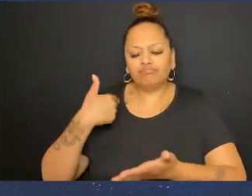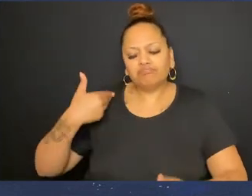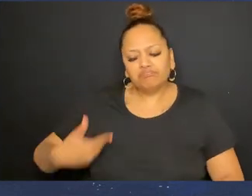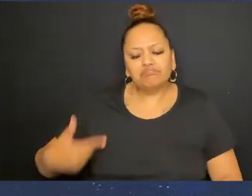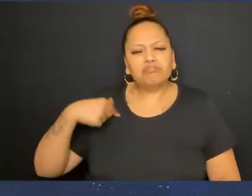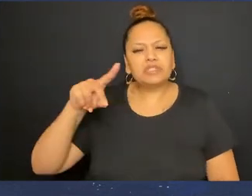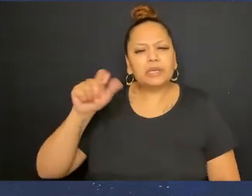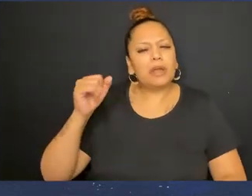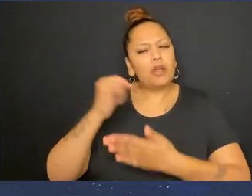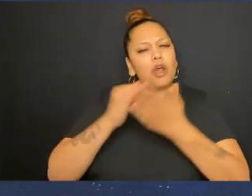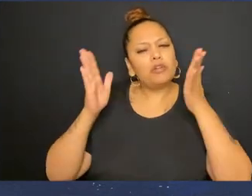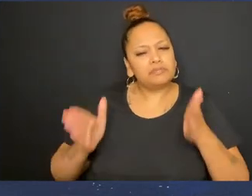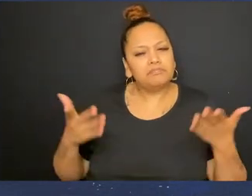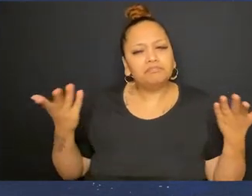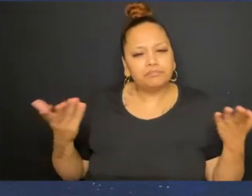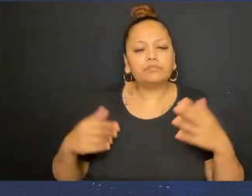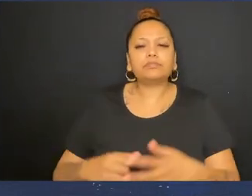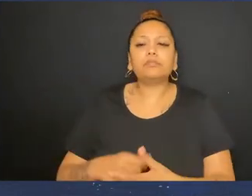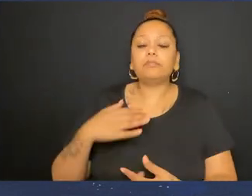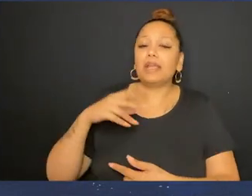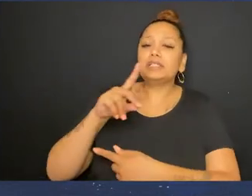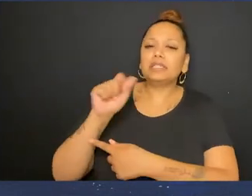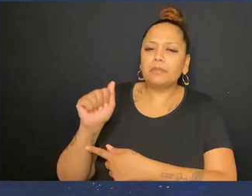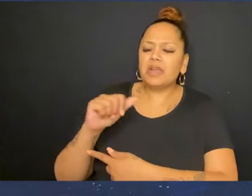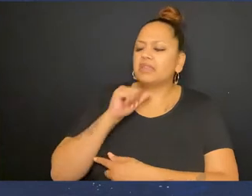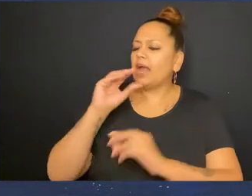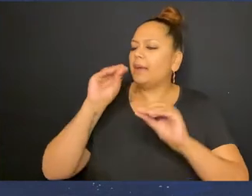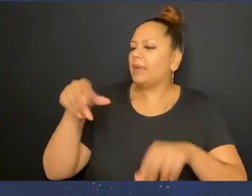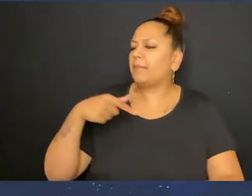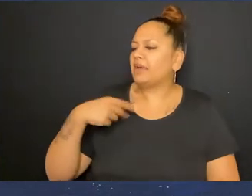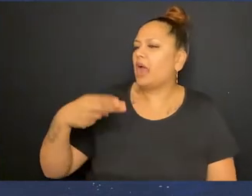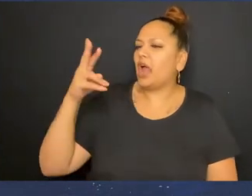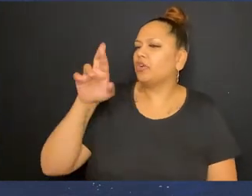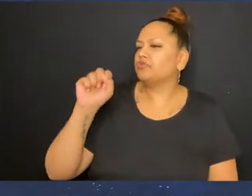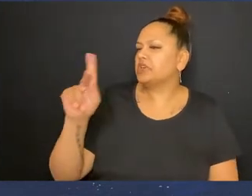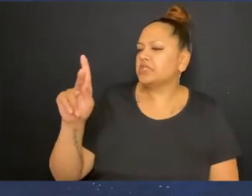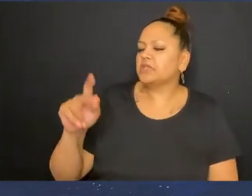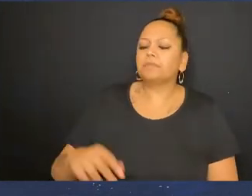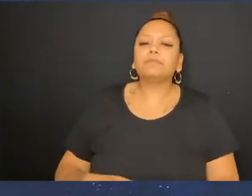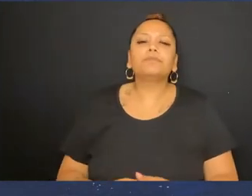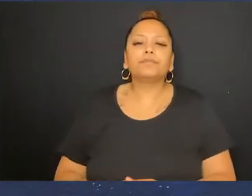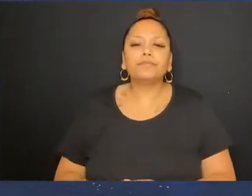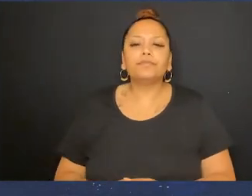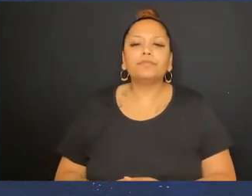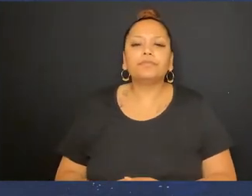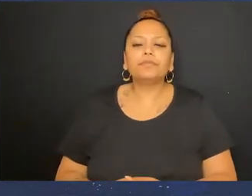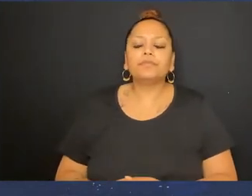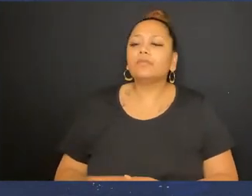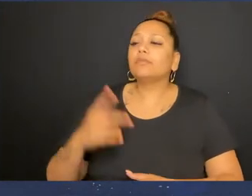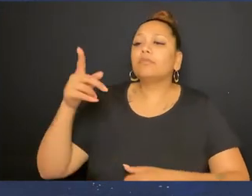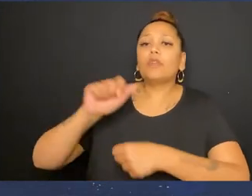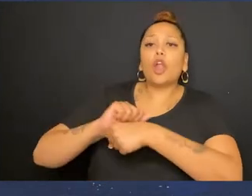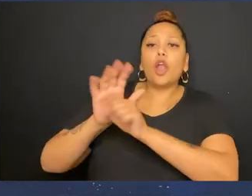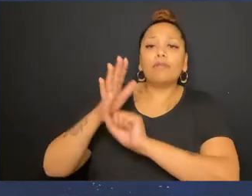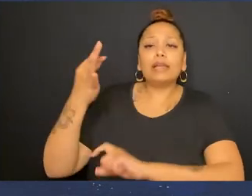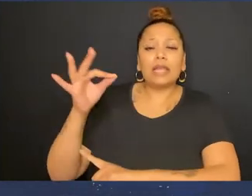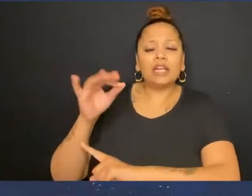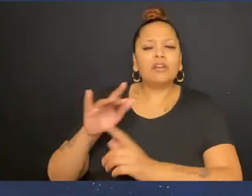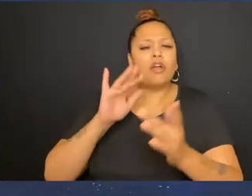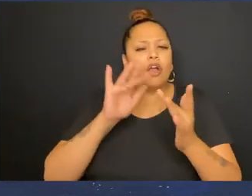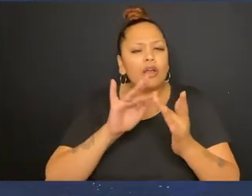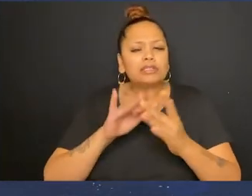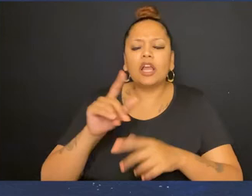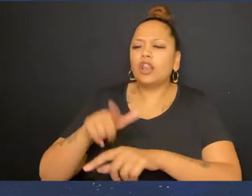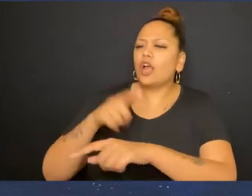mention I am of course A disabled artist However My disability Does not put me At a higher risk With COVID-19 Of